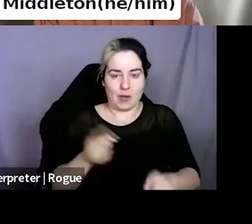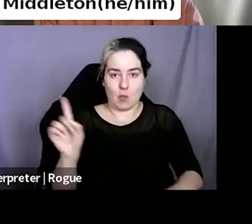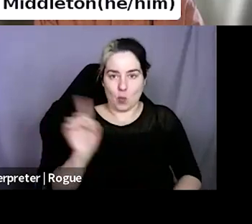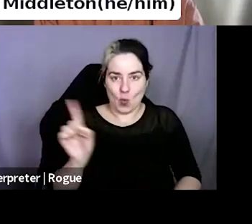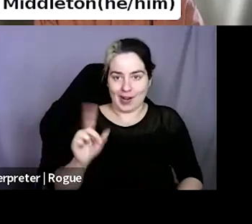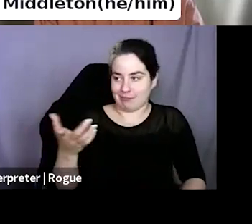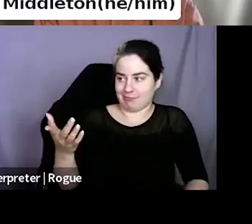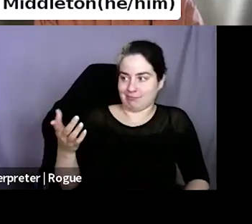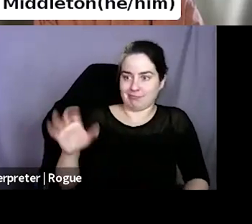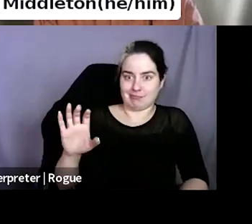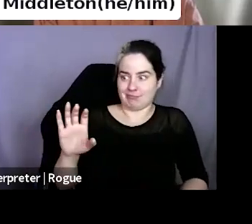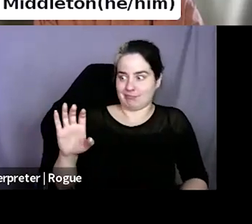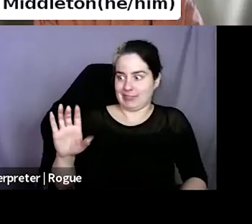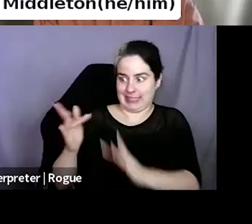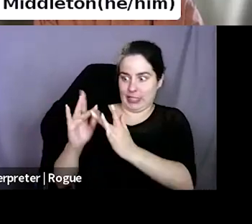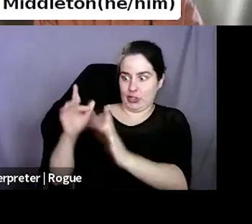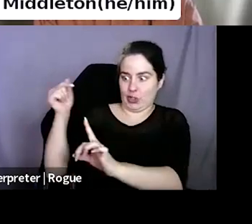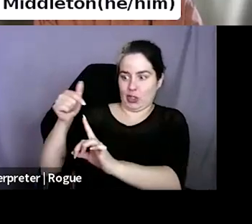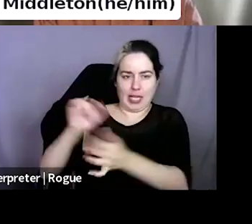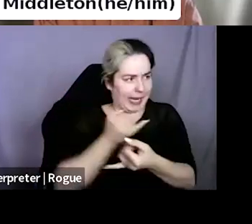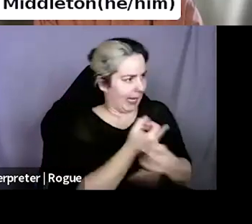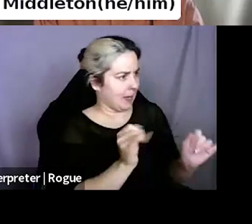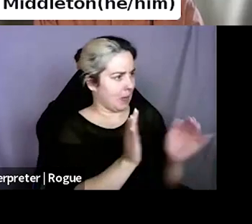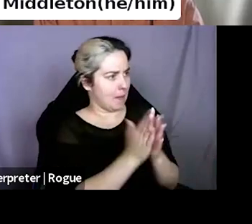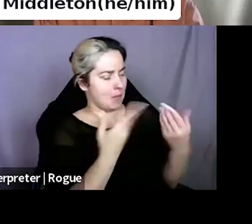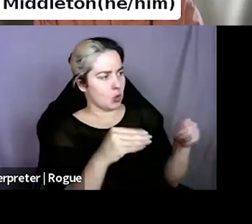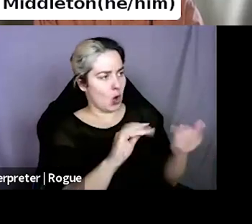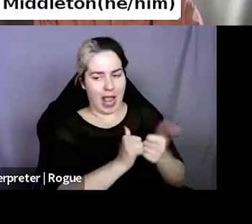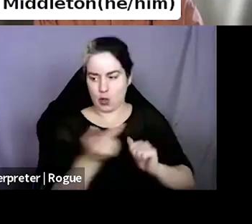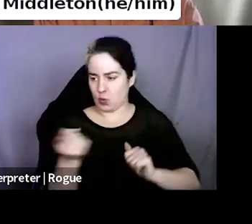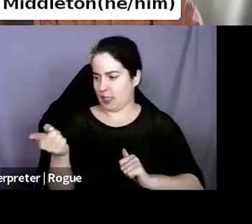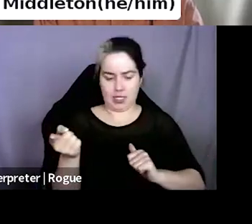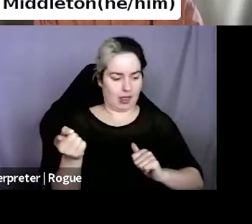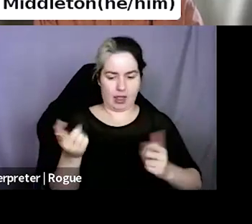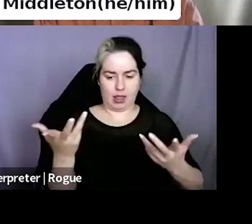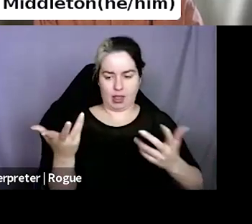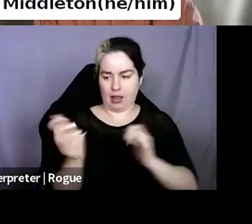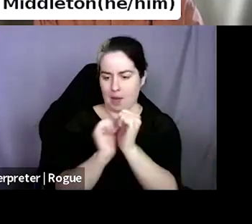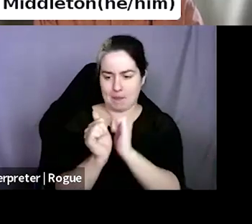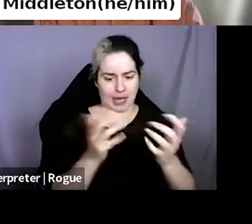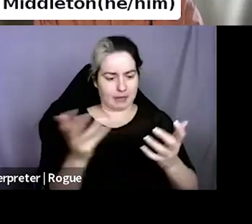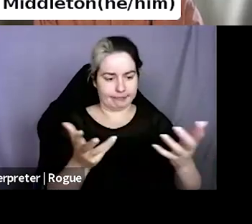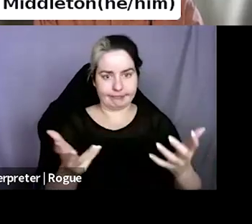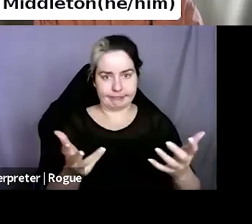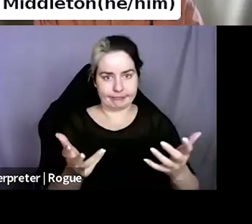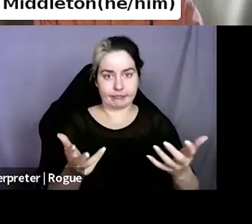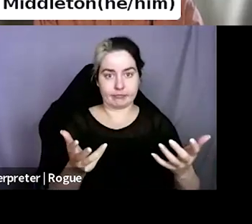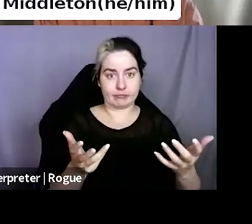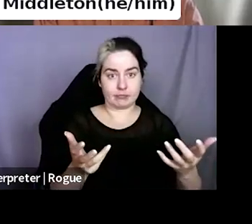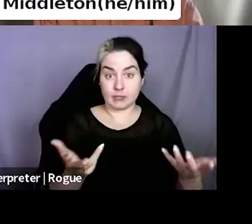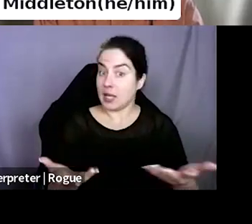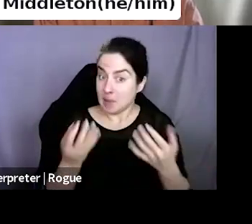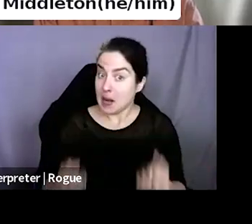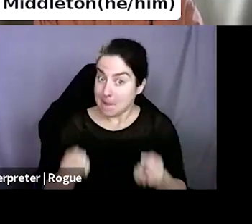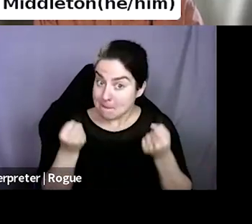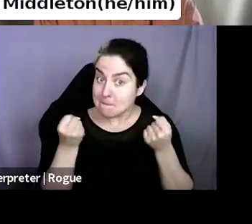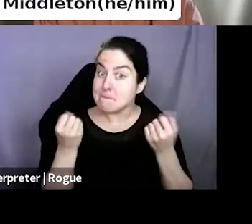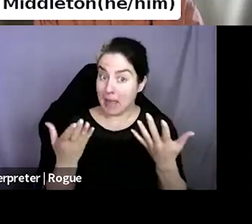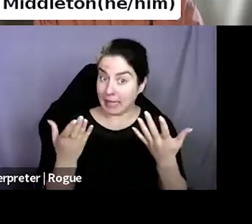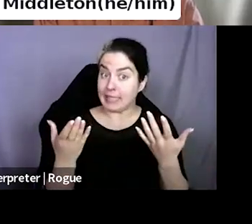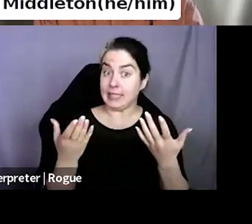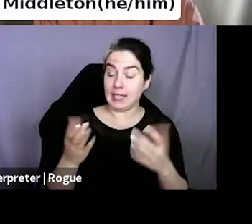to compete in that space. And much like a lot of our customers happily drop their audible subscriptions and, and grab Libro.